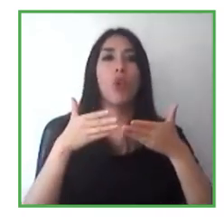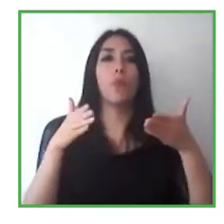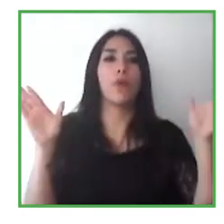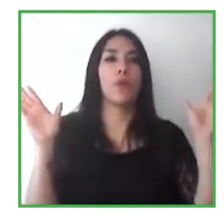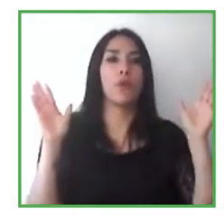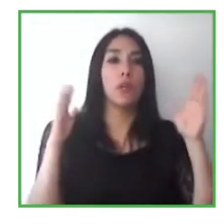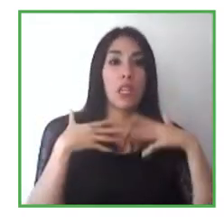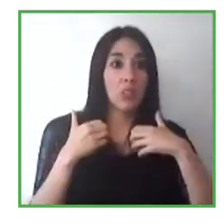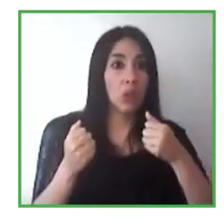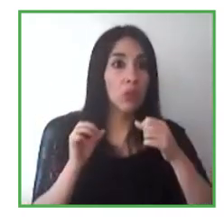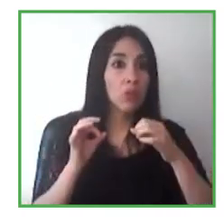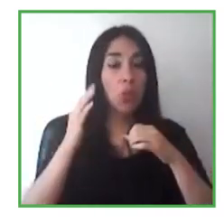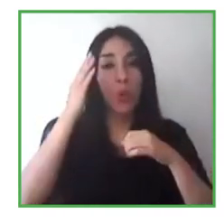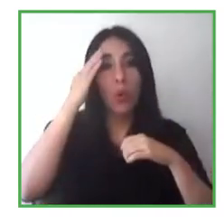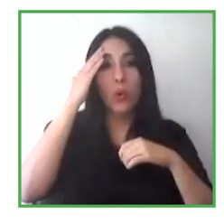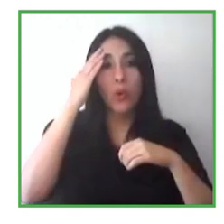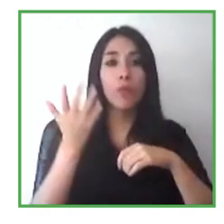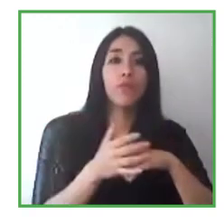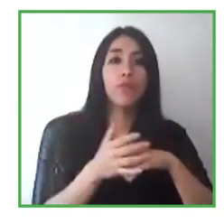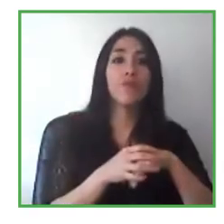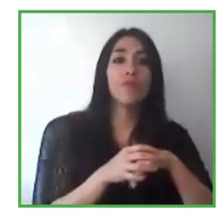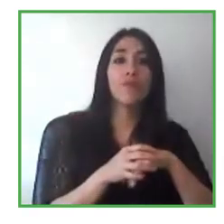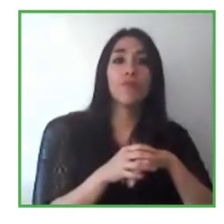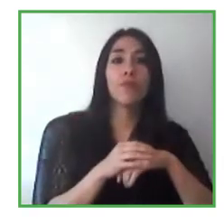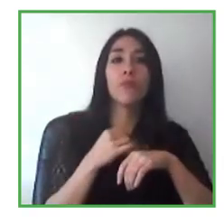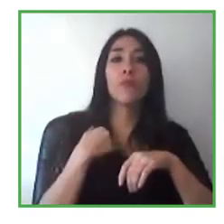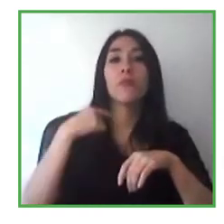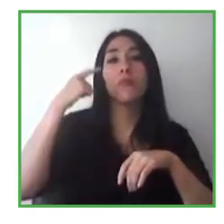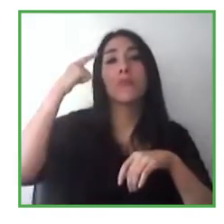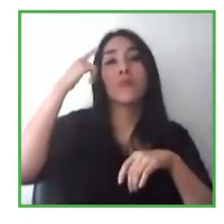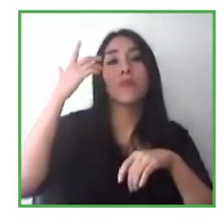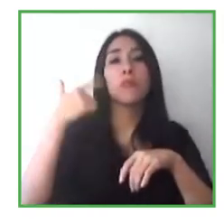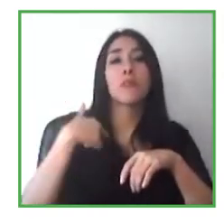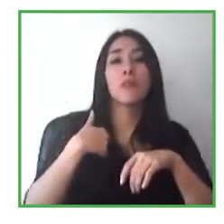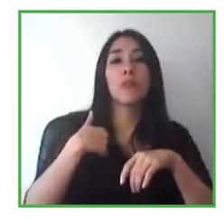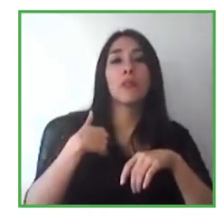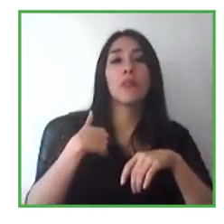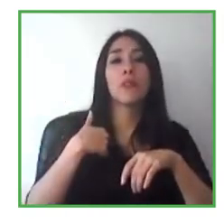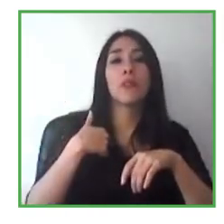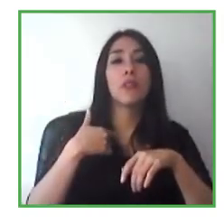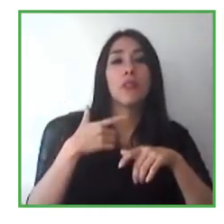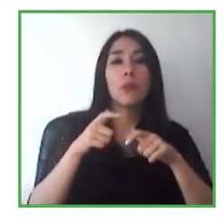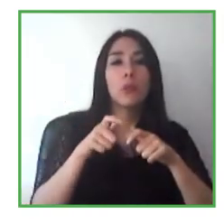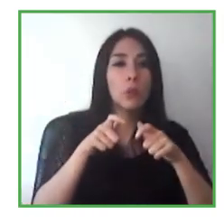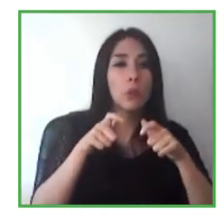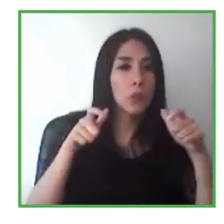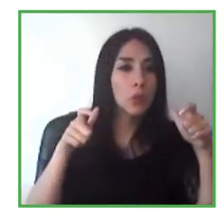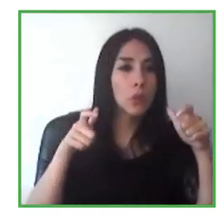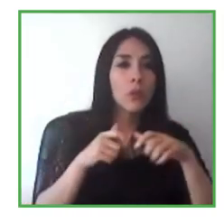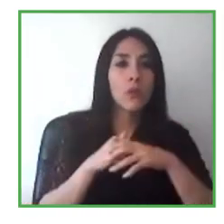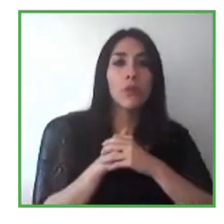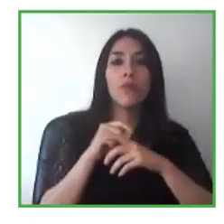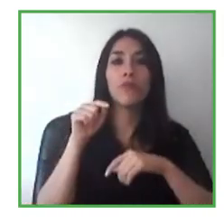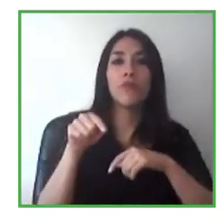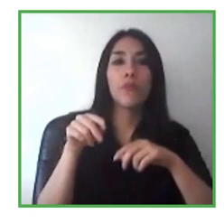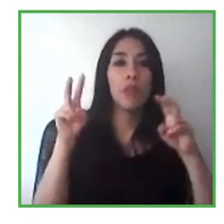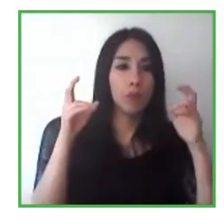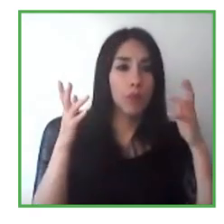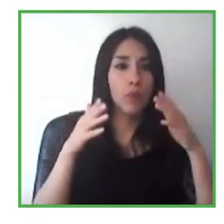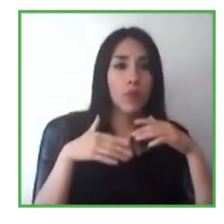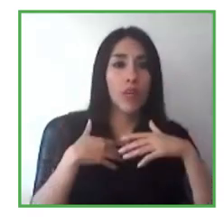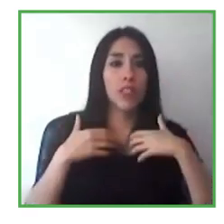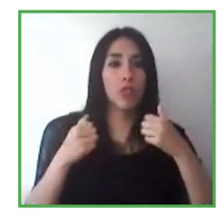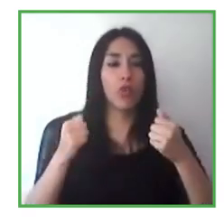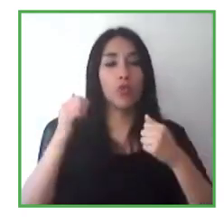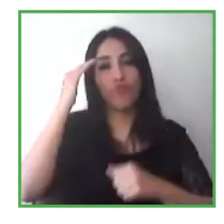in the focus on mental health. I also think and you sort of touched on this. There's just much more awareness. People are care more because of